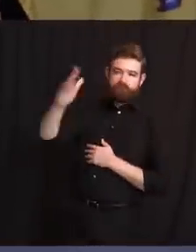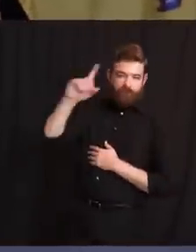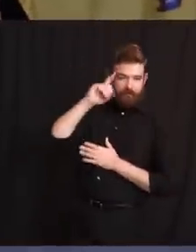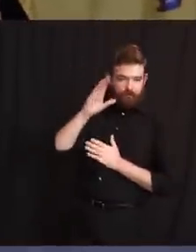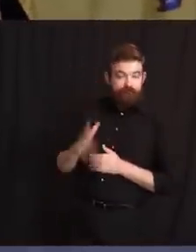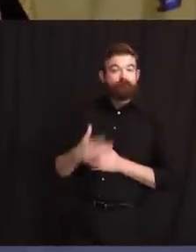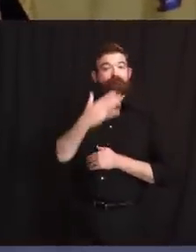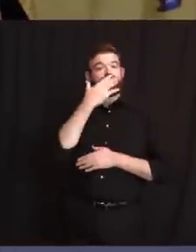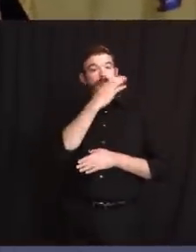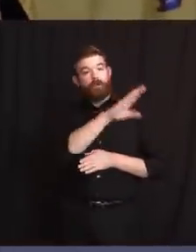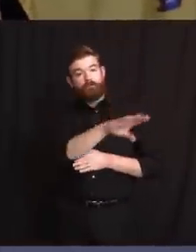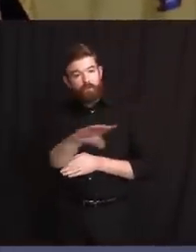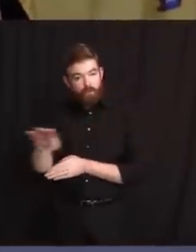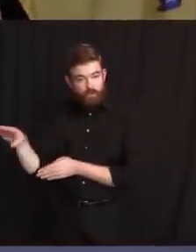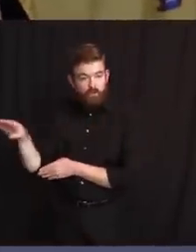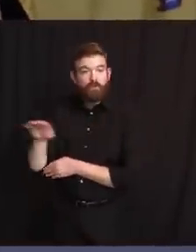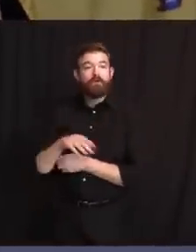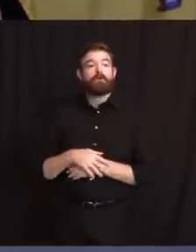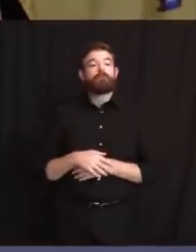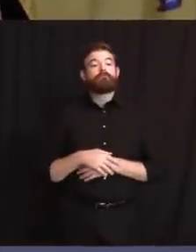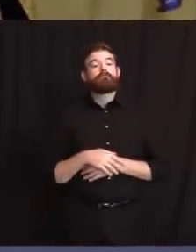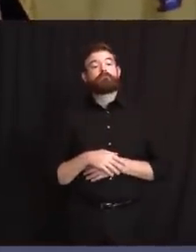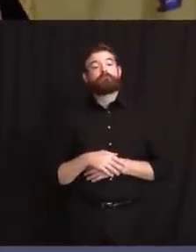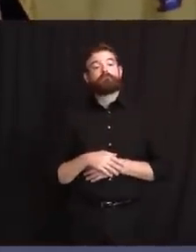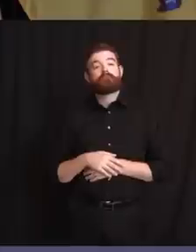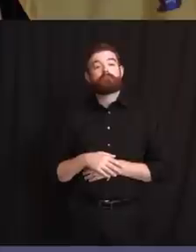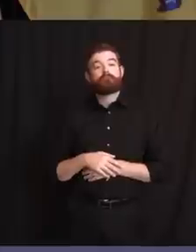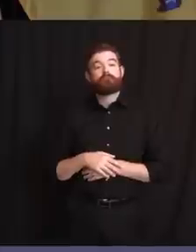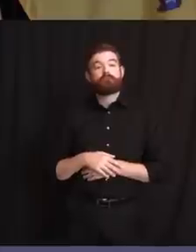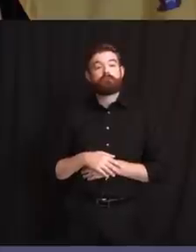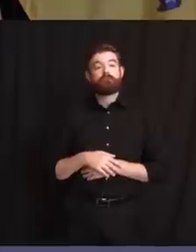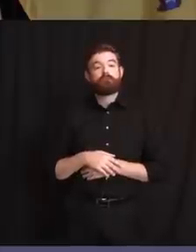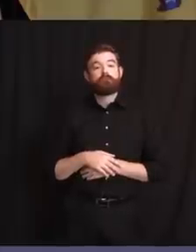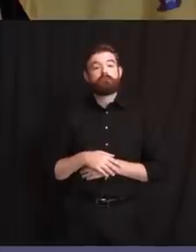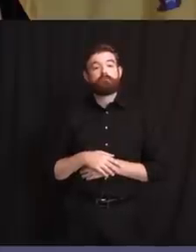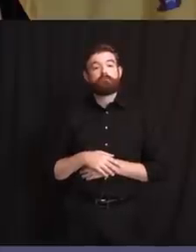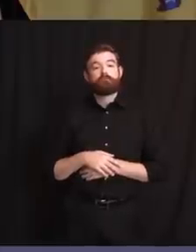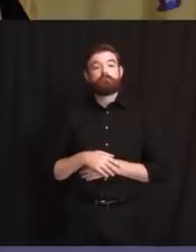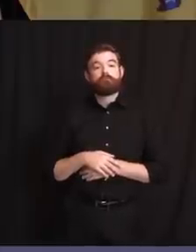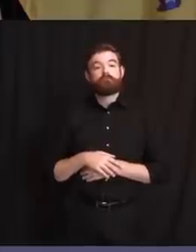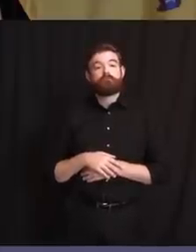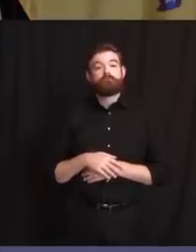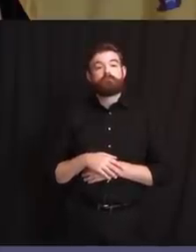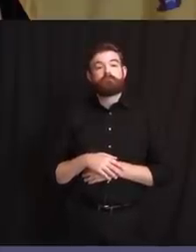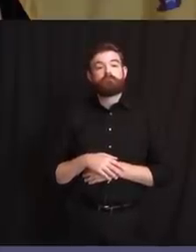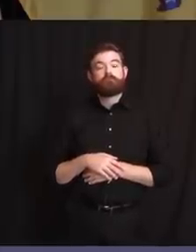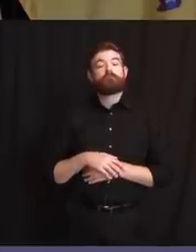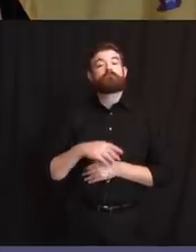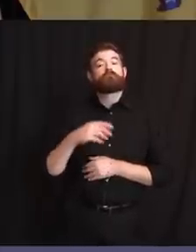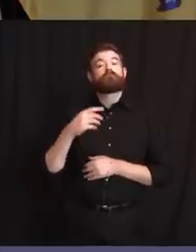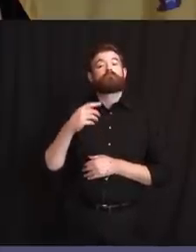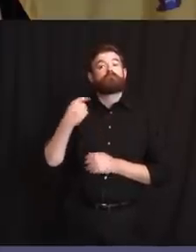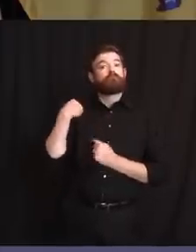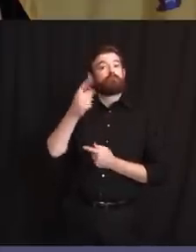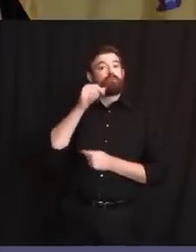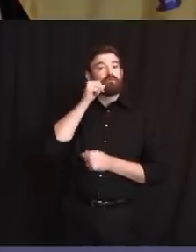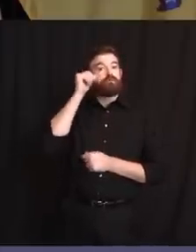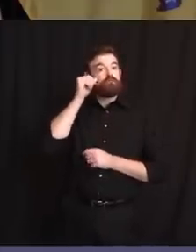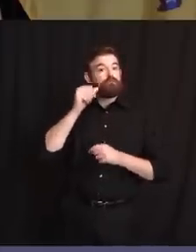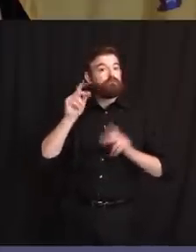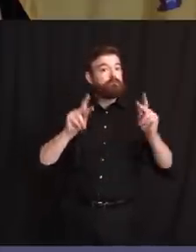With regard to the overnight on the executive order compliance, there were zero incidents reported to the ROC on the overnight.